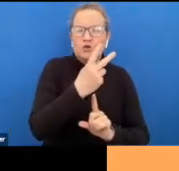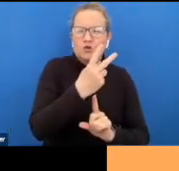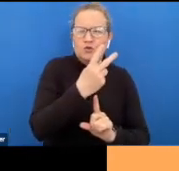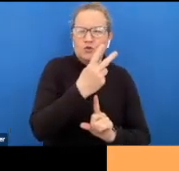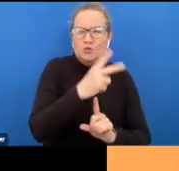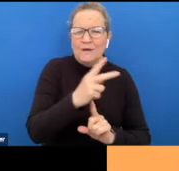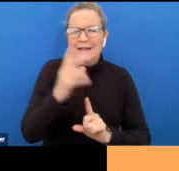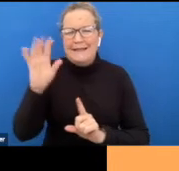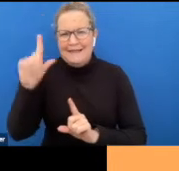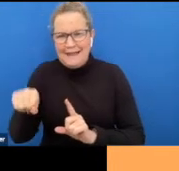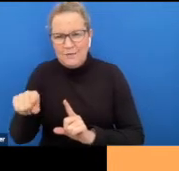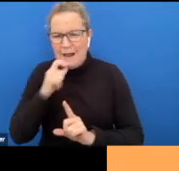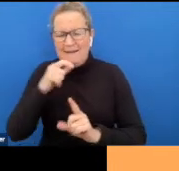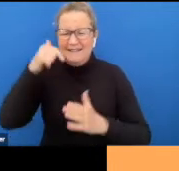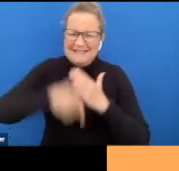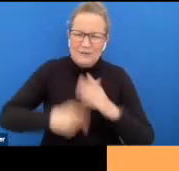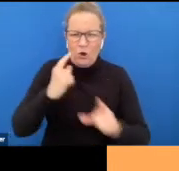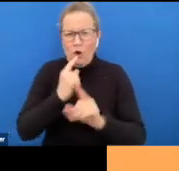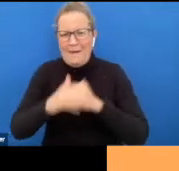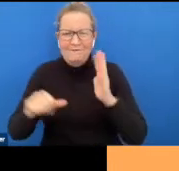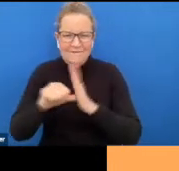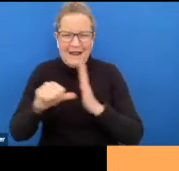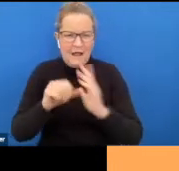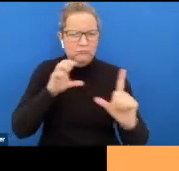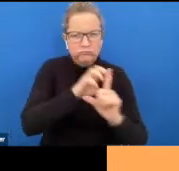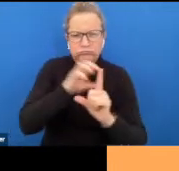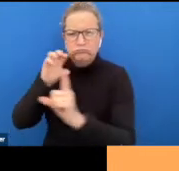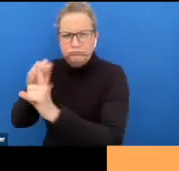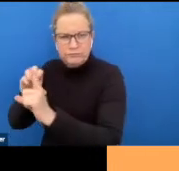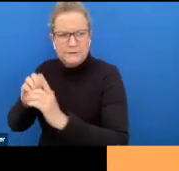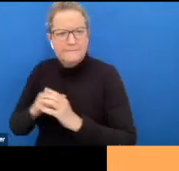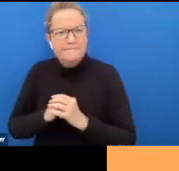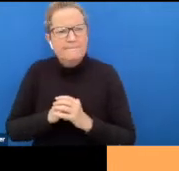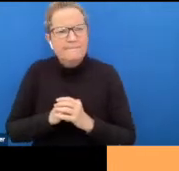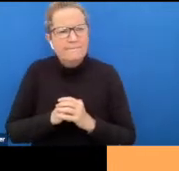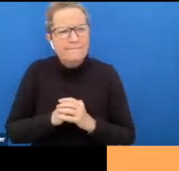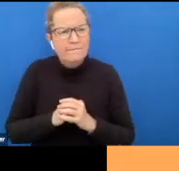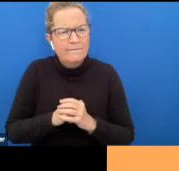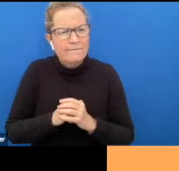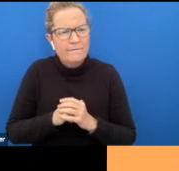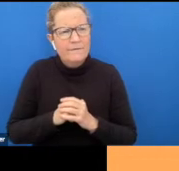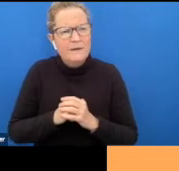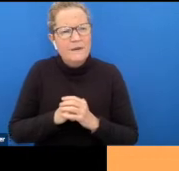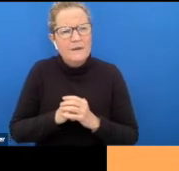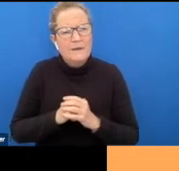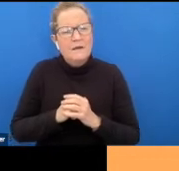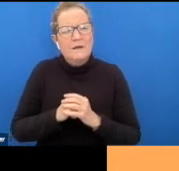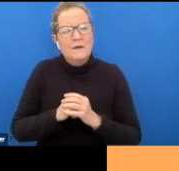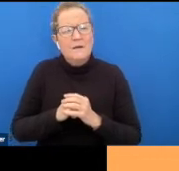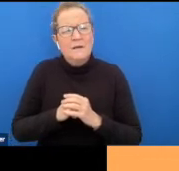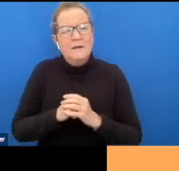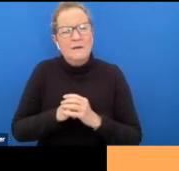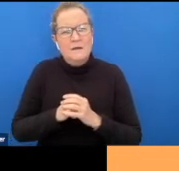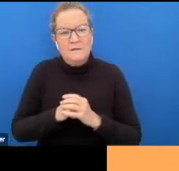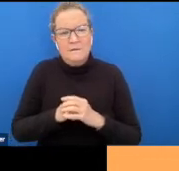that detail today because it's quite a bit to talk through that however um so the main priority job seekers that the you know